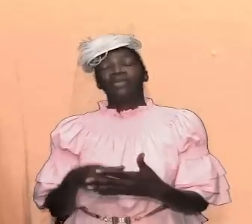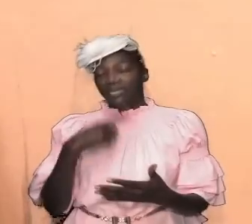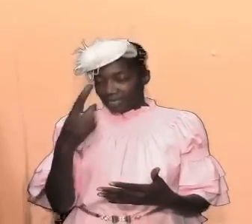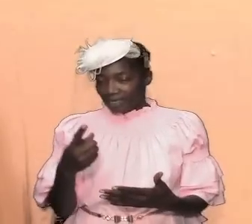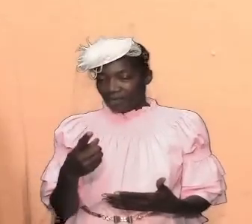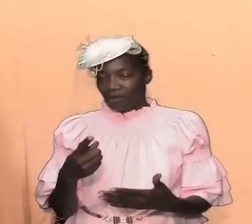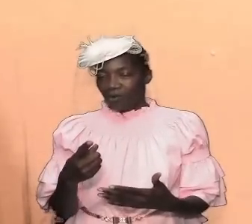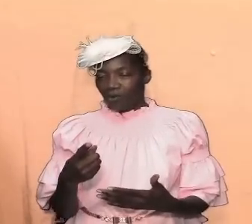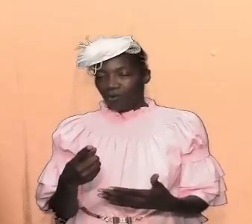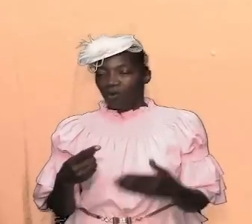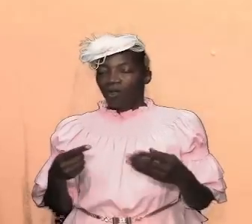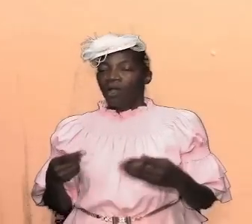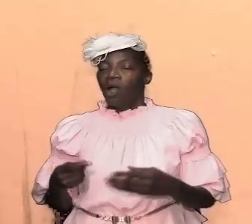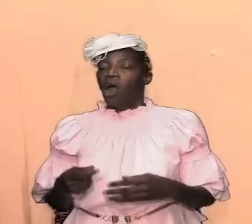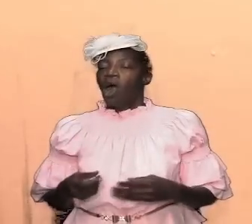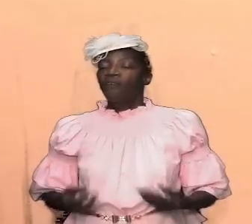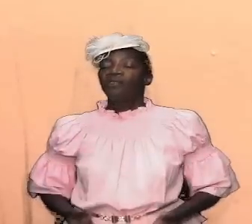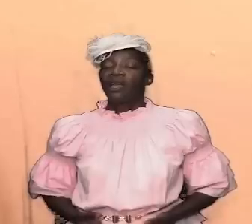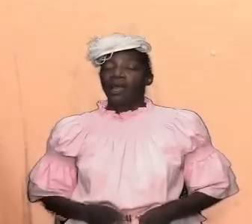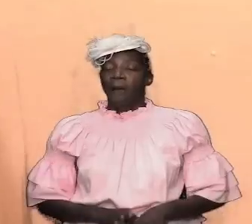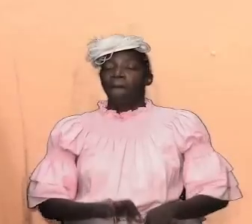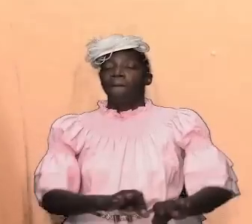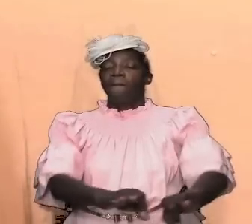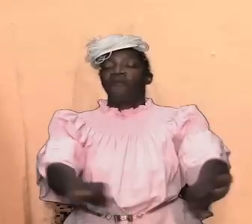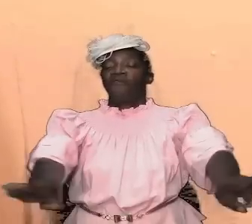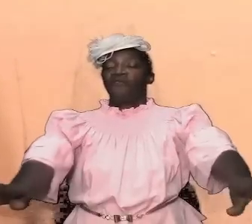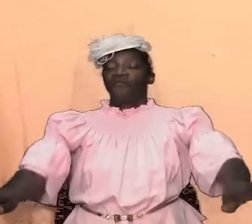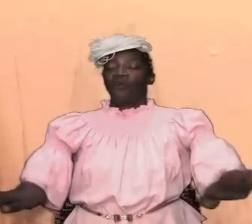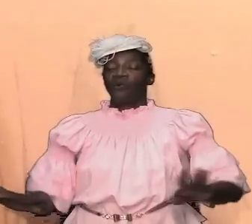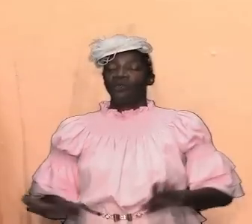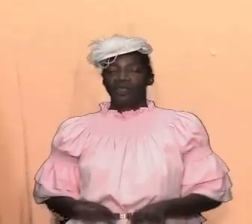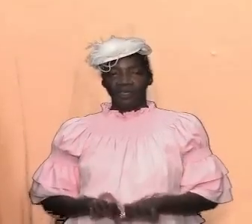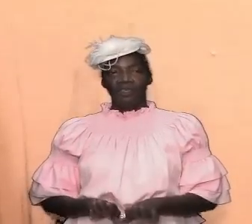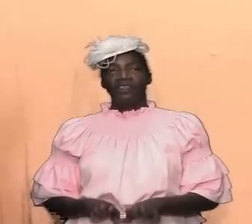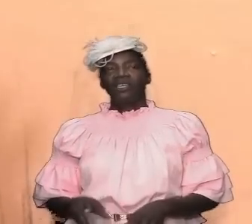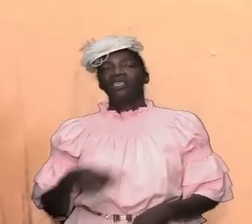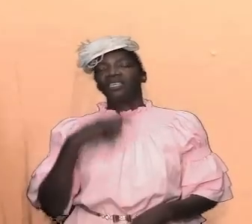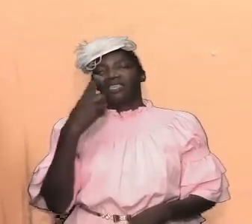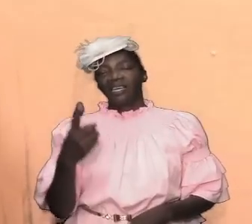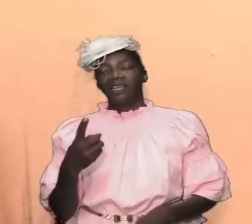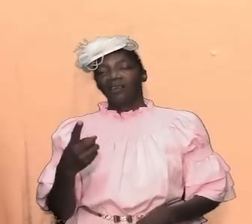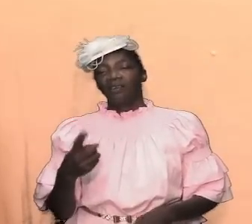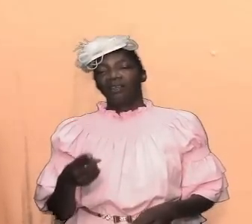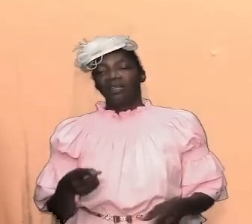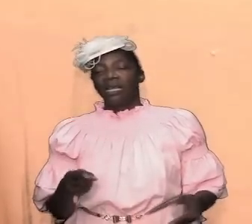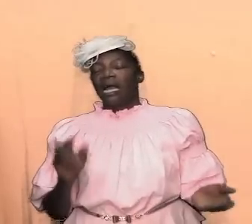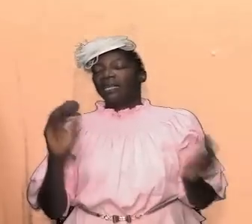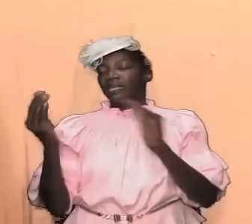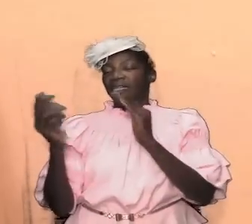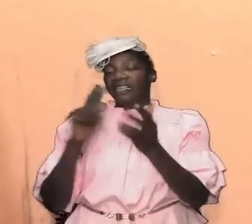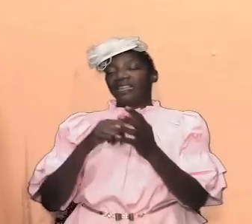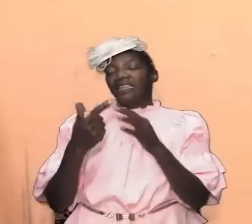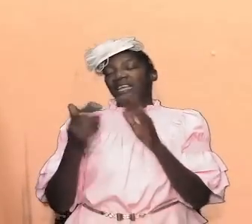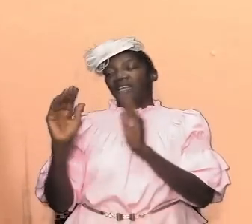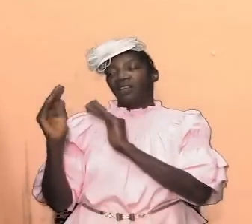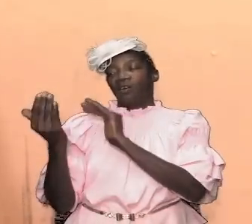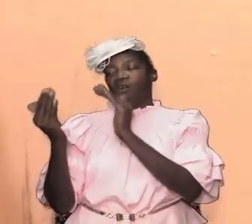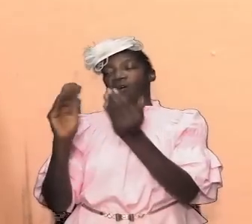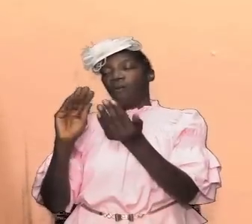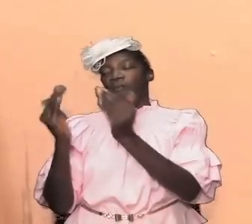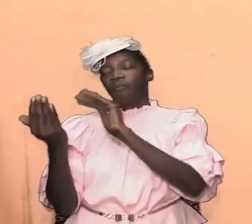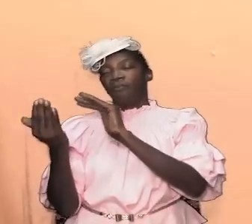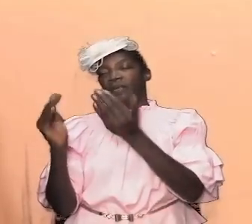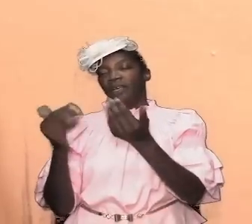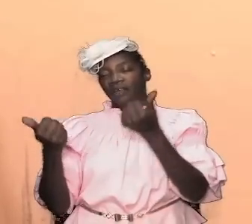because i want when we get into the tabernacle sins of god and we start to do the comparisons we are able to